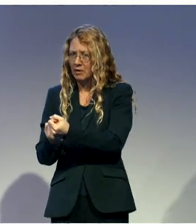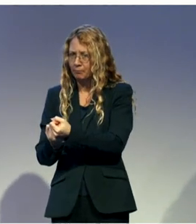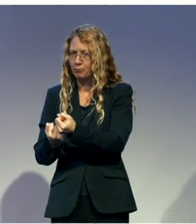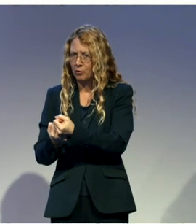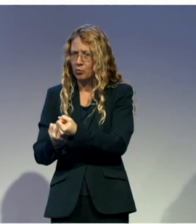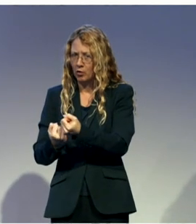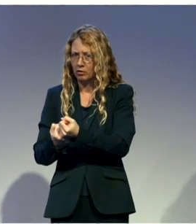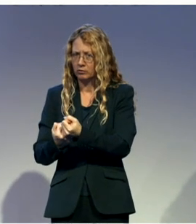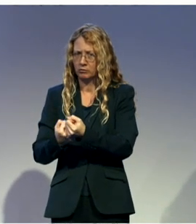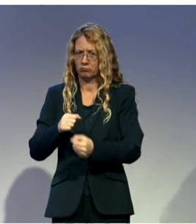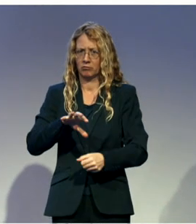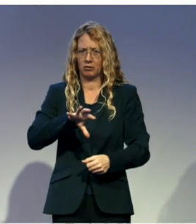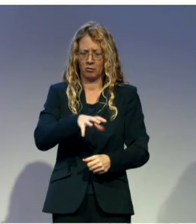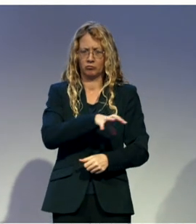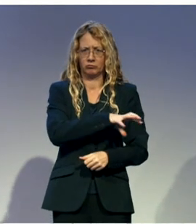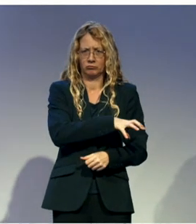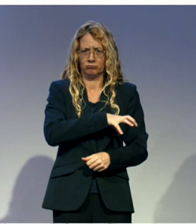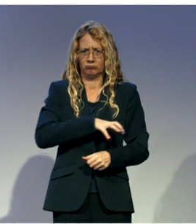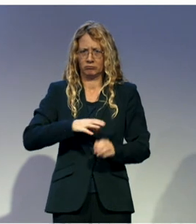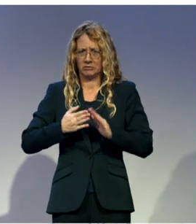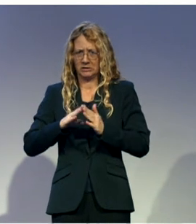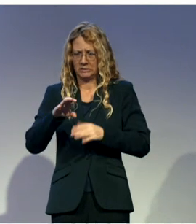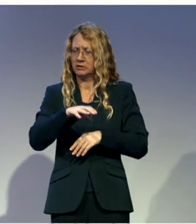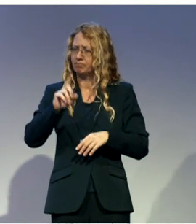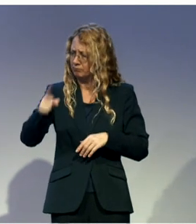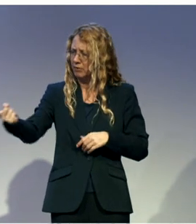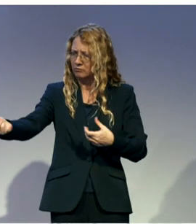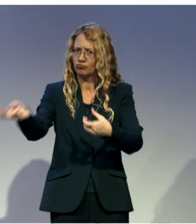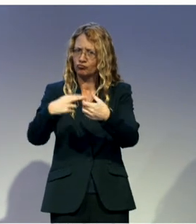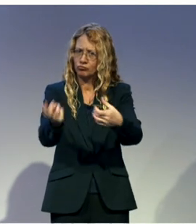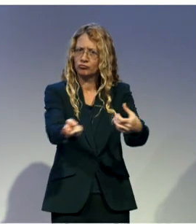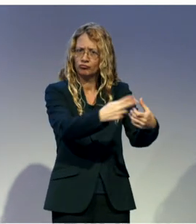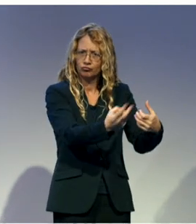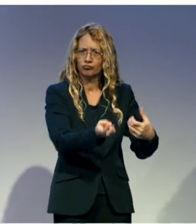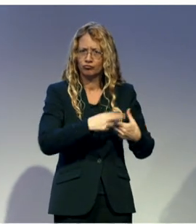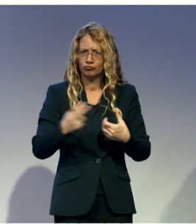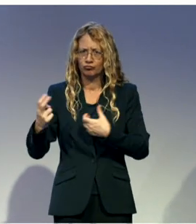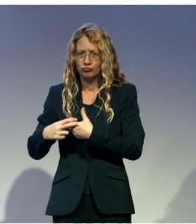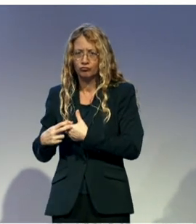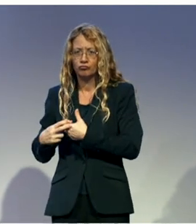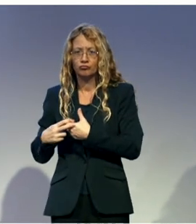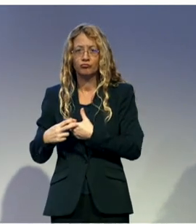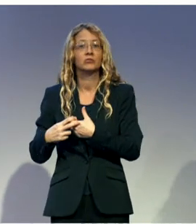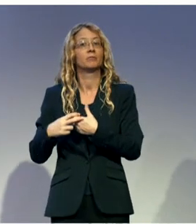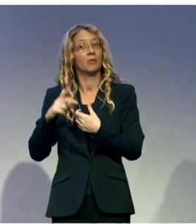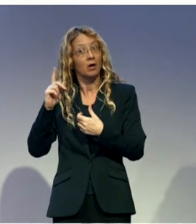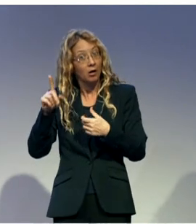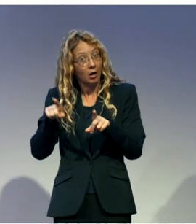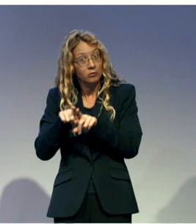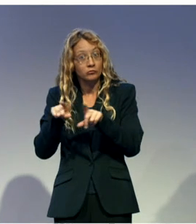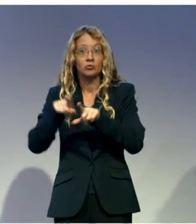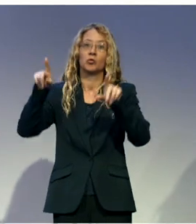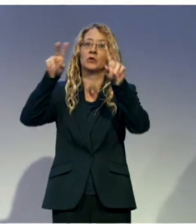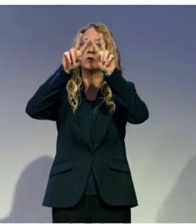participation in the local level. And then the International Foundation for the Electoral System also supported our organization to